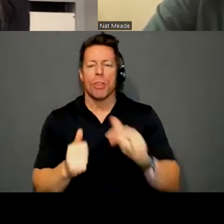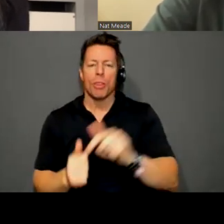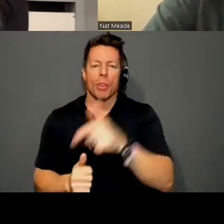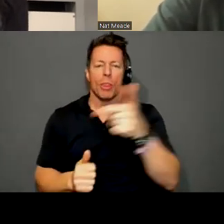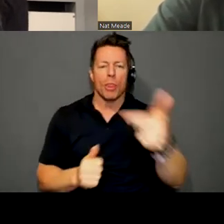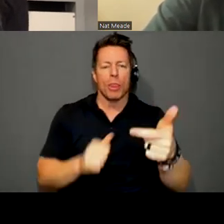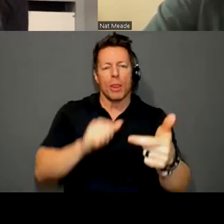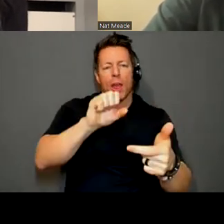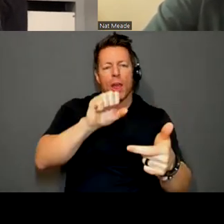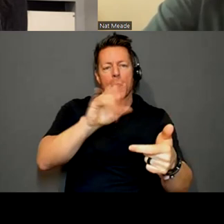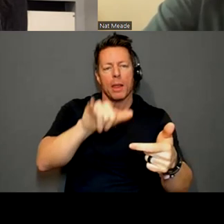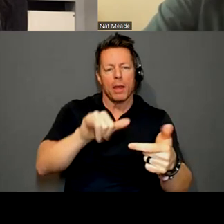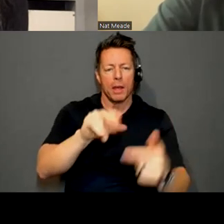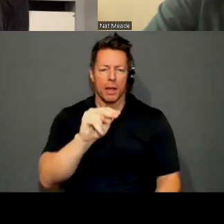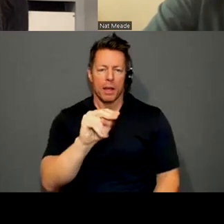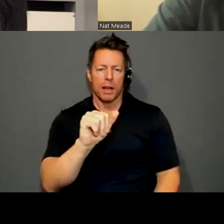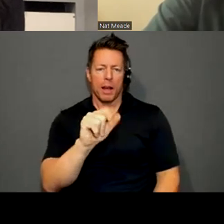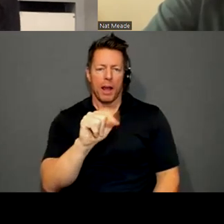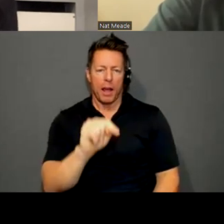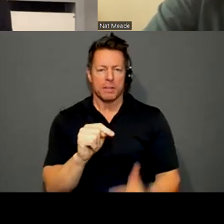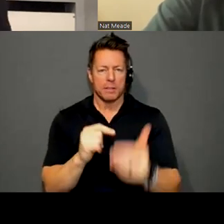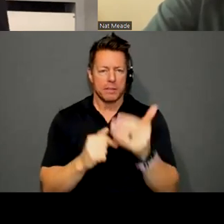Nat a chance to respond to the same question.